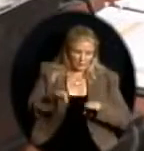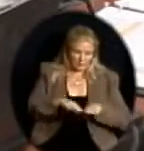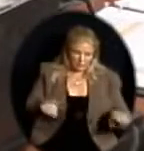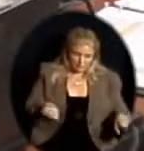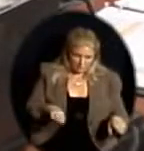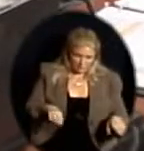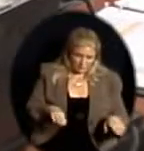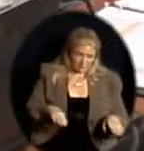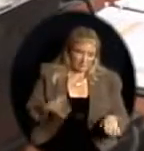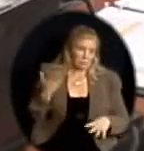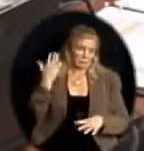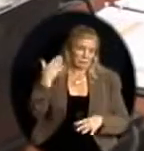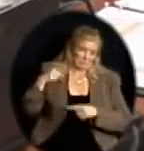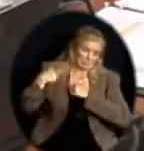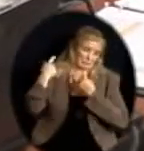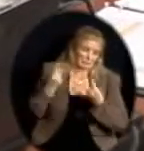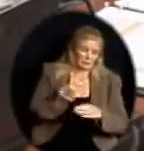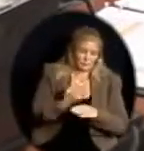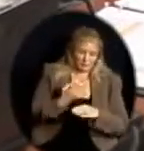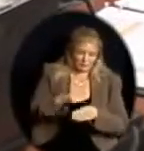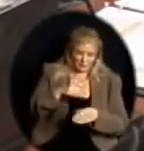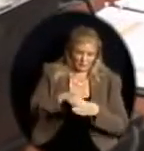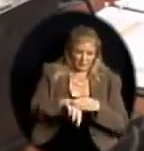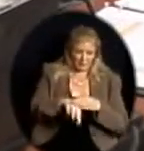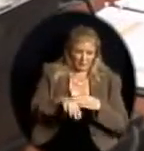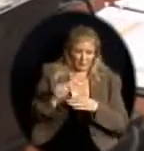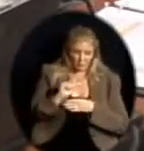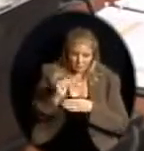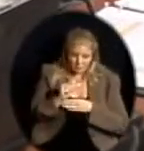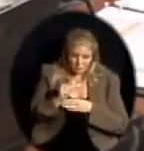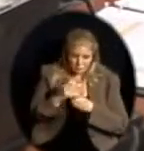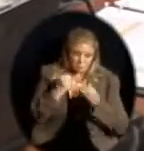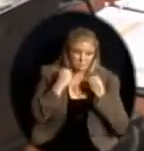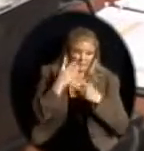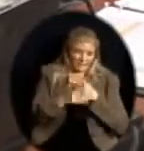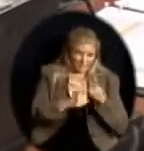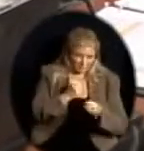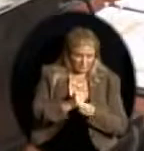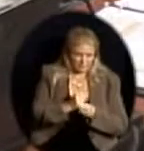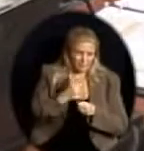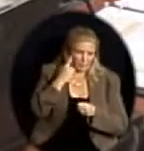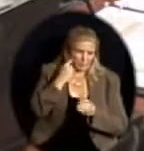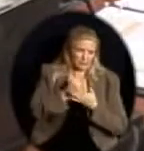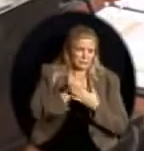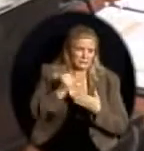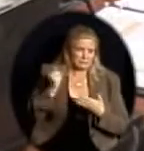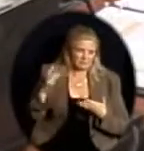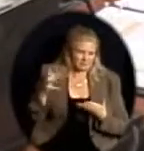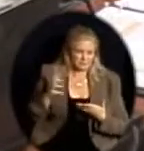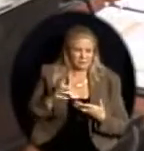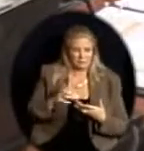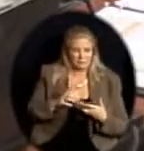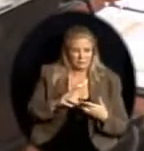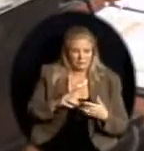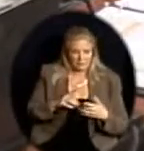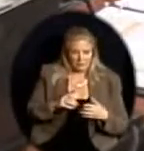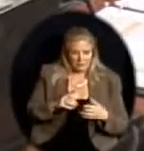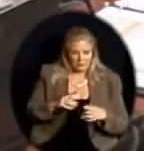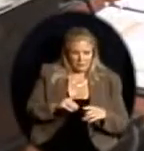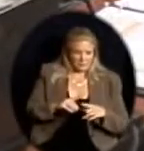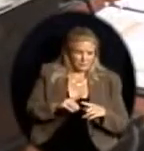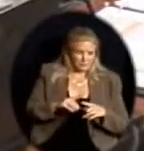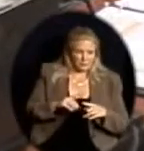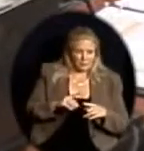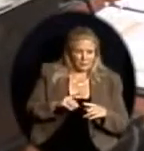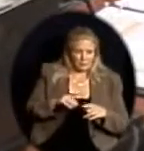restrooms for many years and considered it rather expensive. It worked nice in restrooms and locker rooms. They developed another